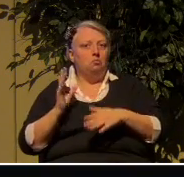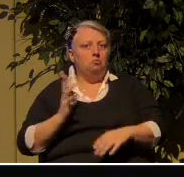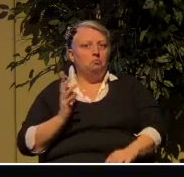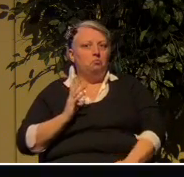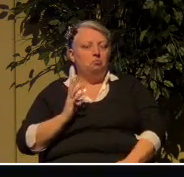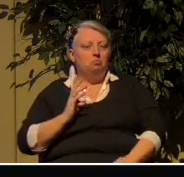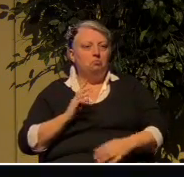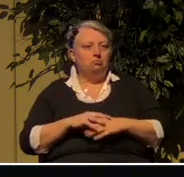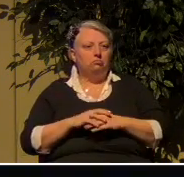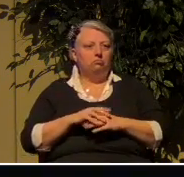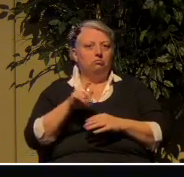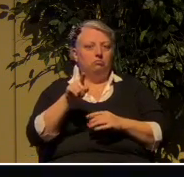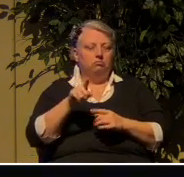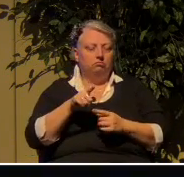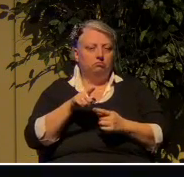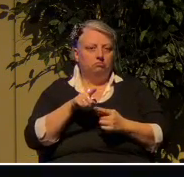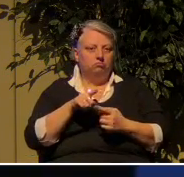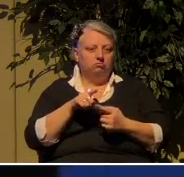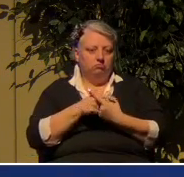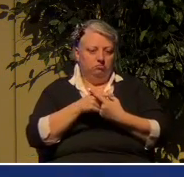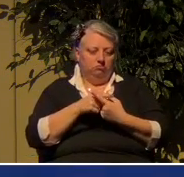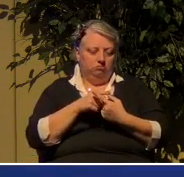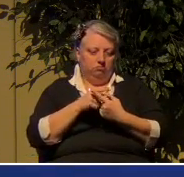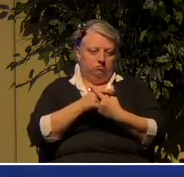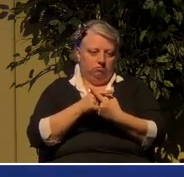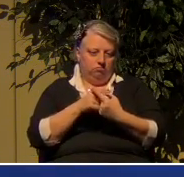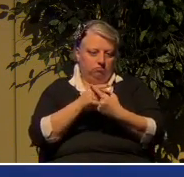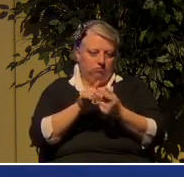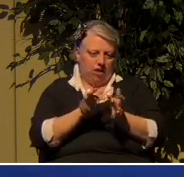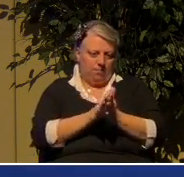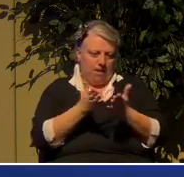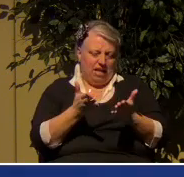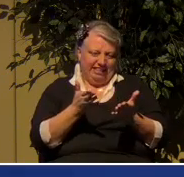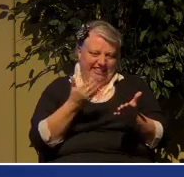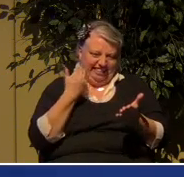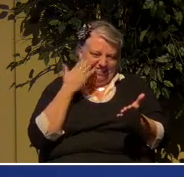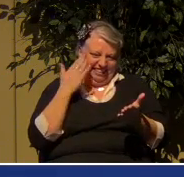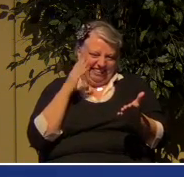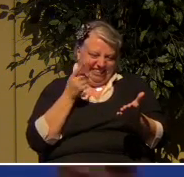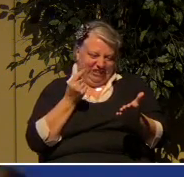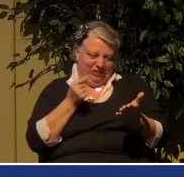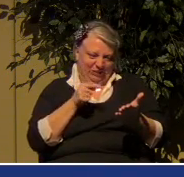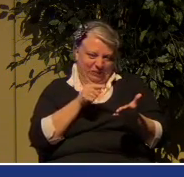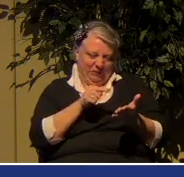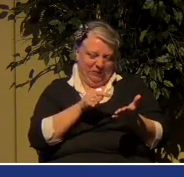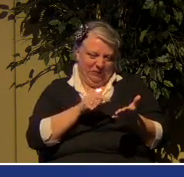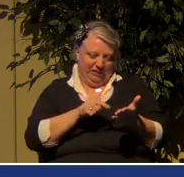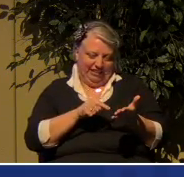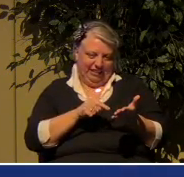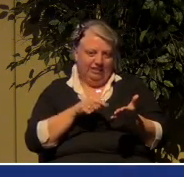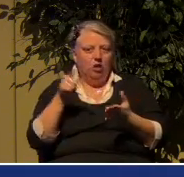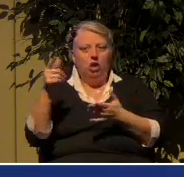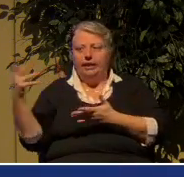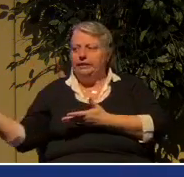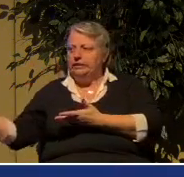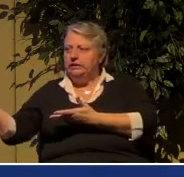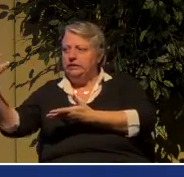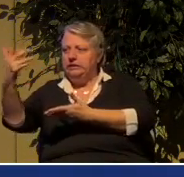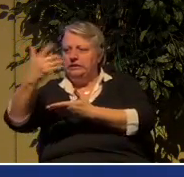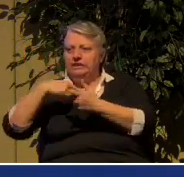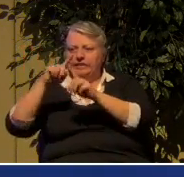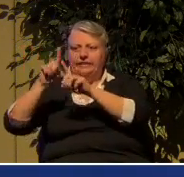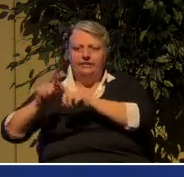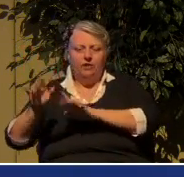And then when he ran into passages that he didn't quite know what to do with, then he collected a whole series of books that try to